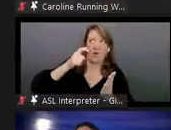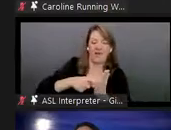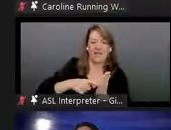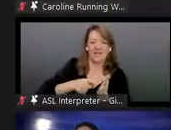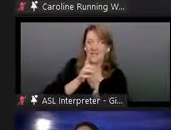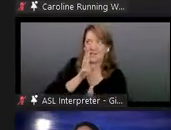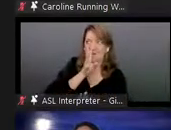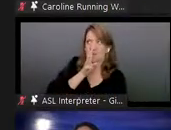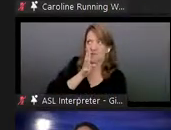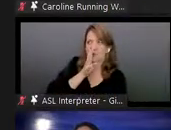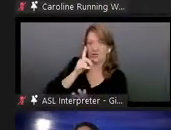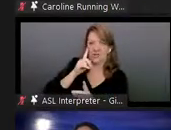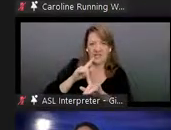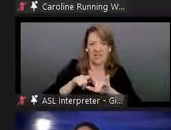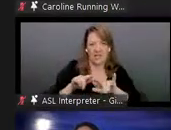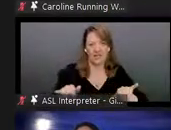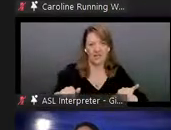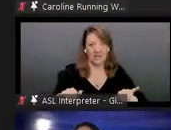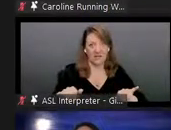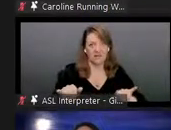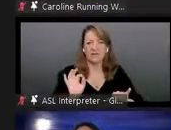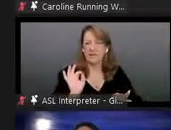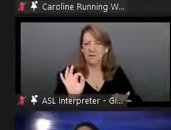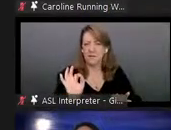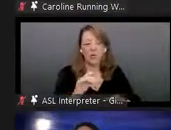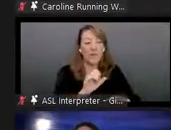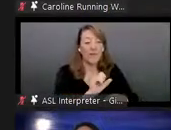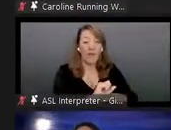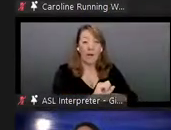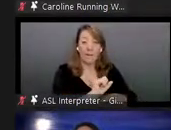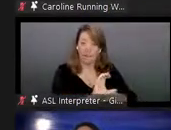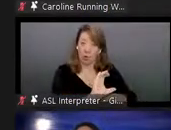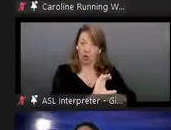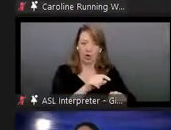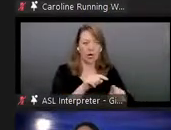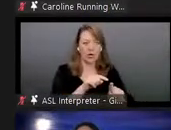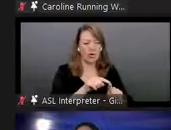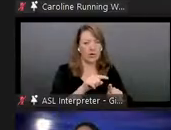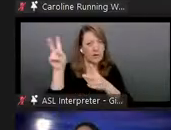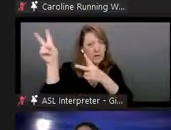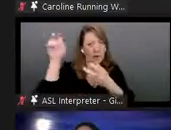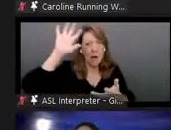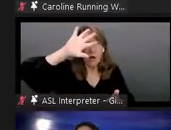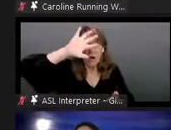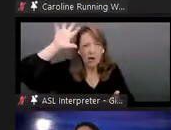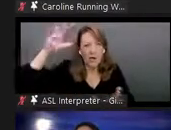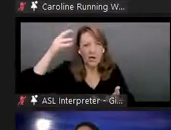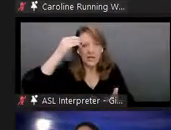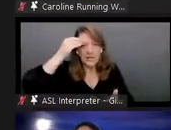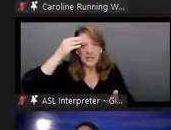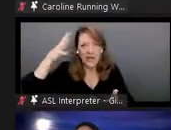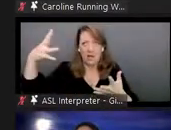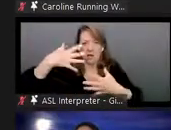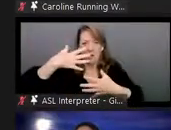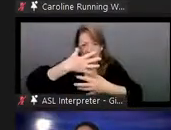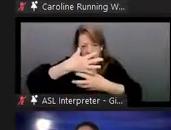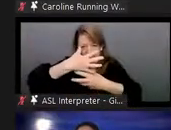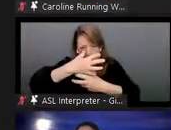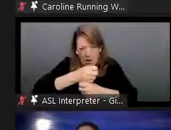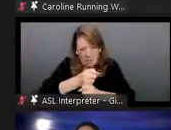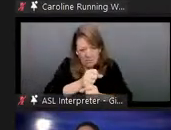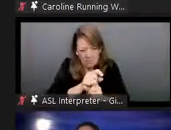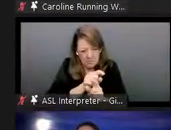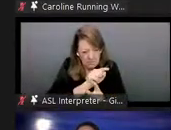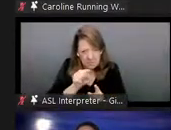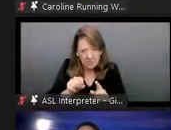And, um, um, the job for the computer is to take that kind of large data set and then just, um, discover patterns,